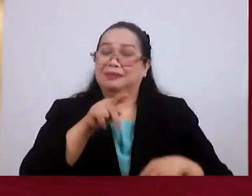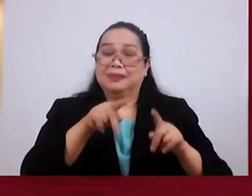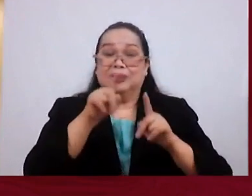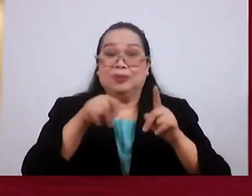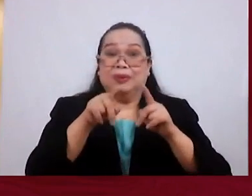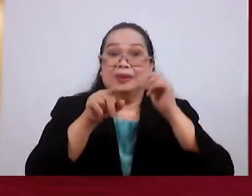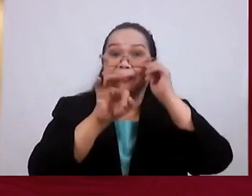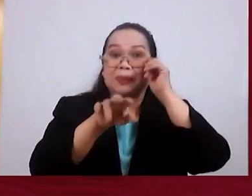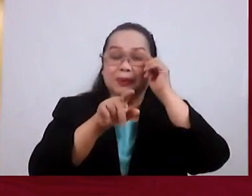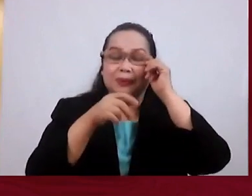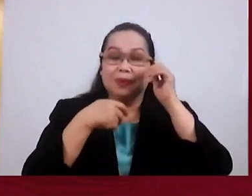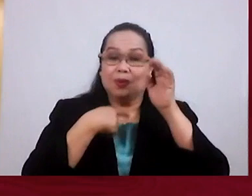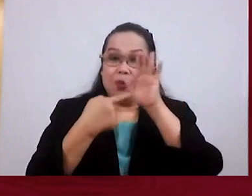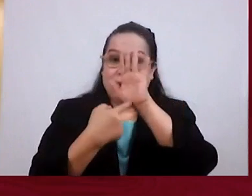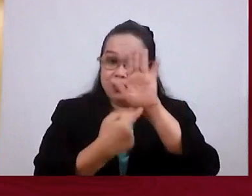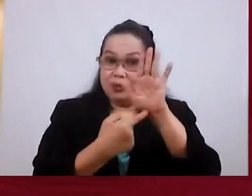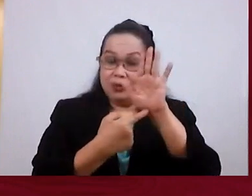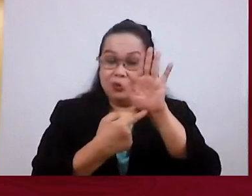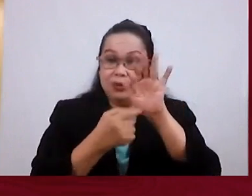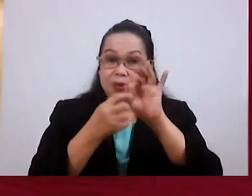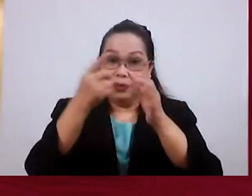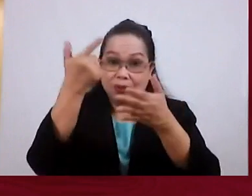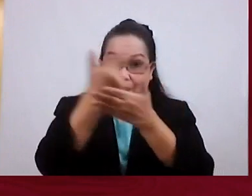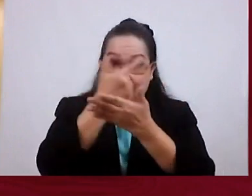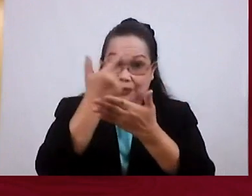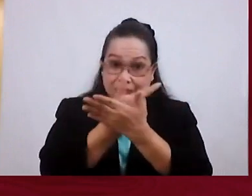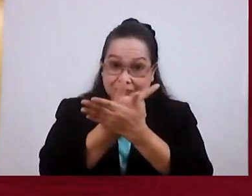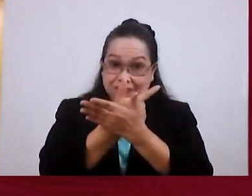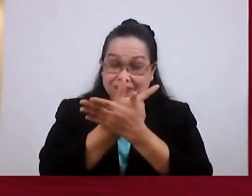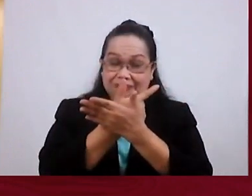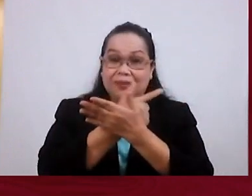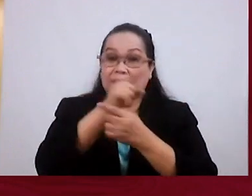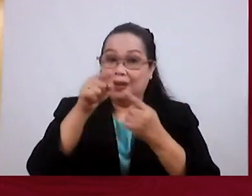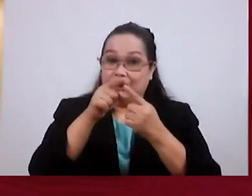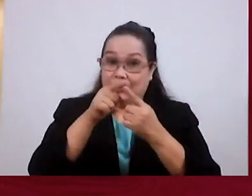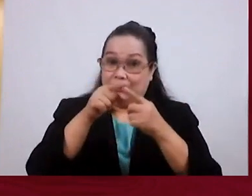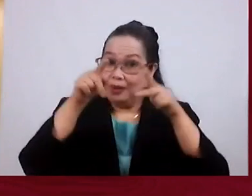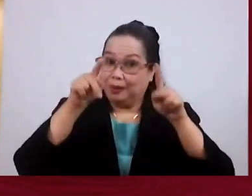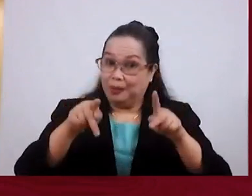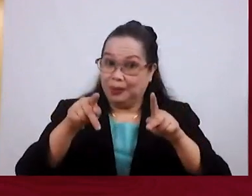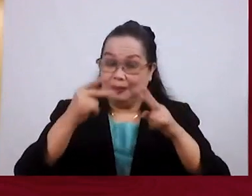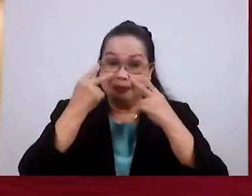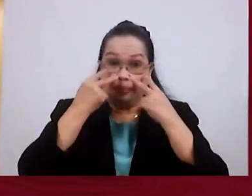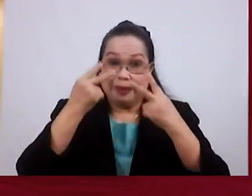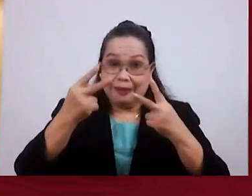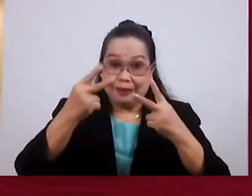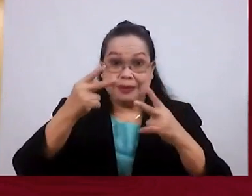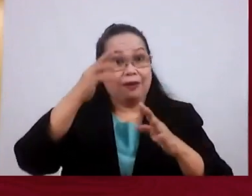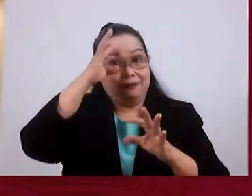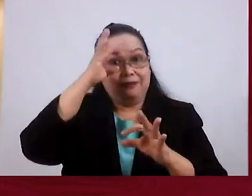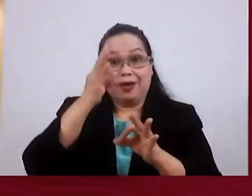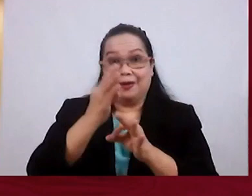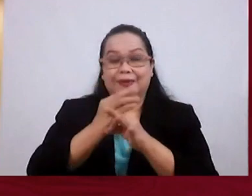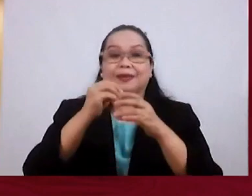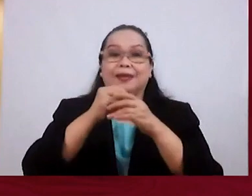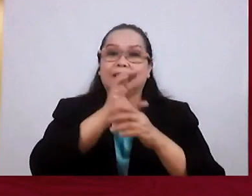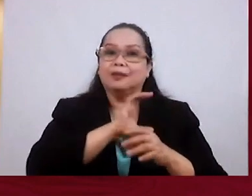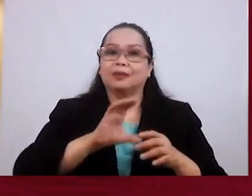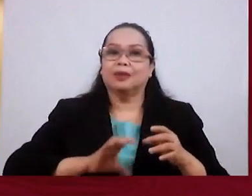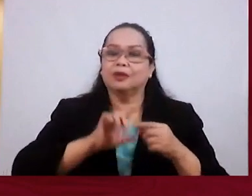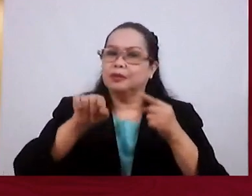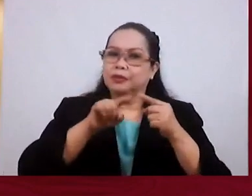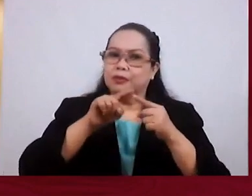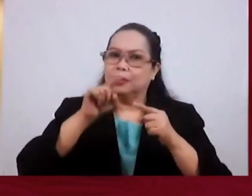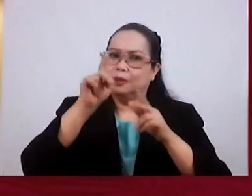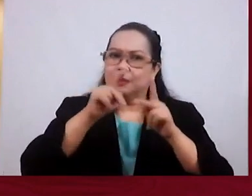When a person has been exposed, the gospel. When a person, Seemingly has professed faith in Christ. When